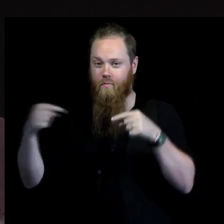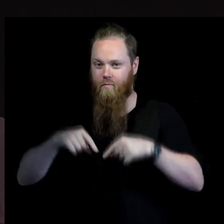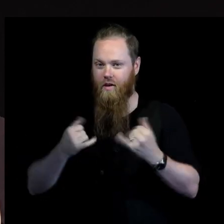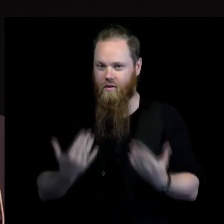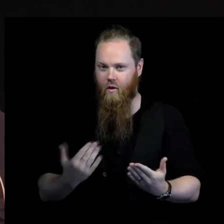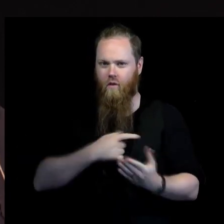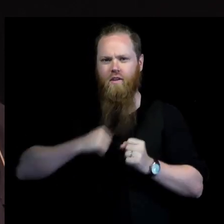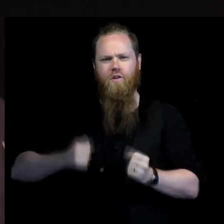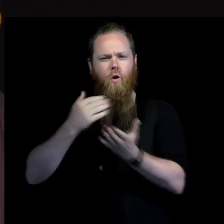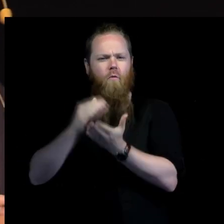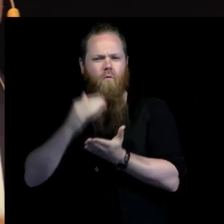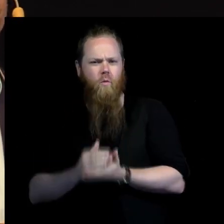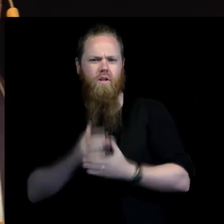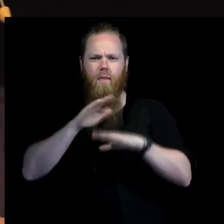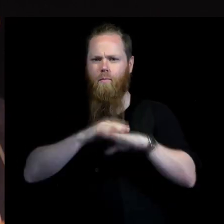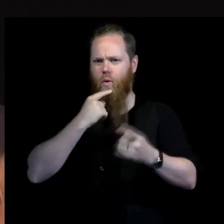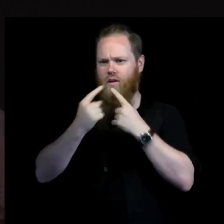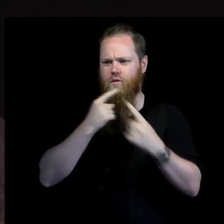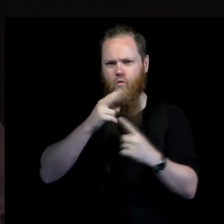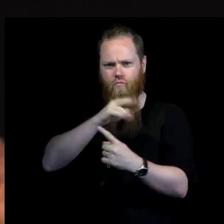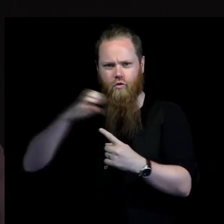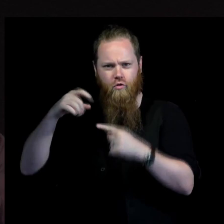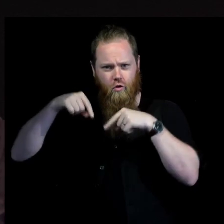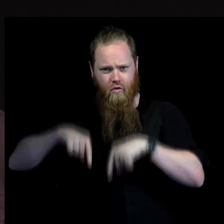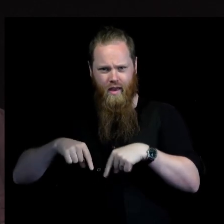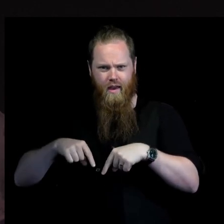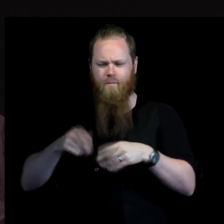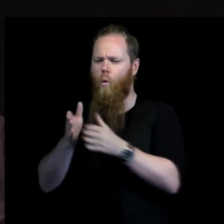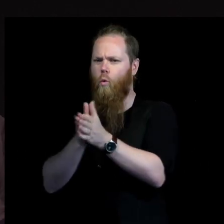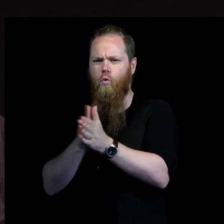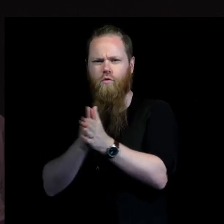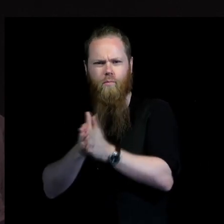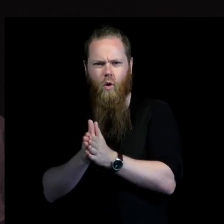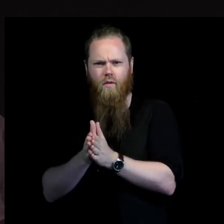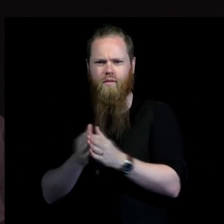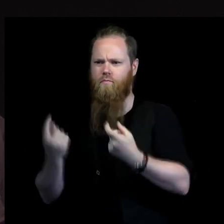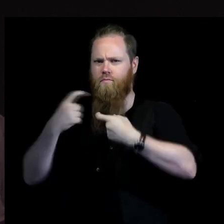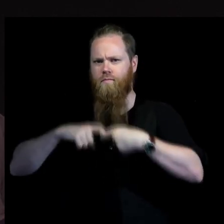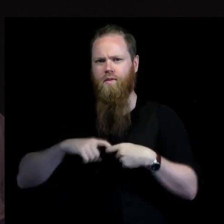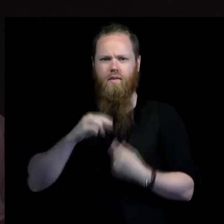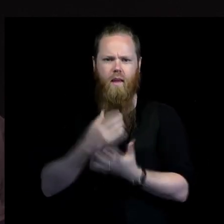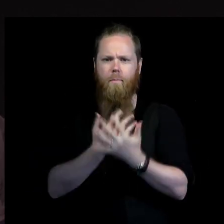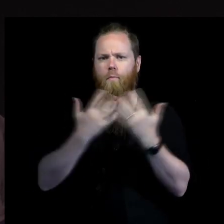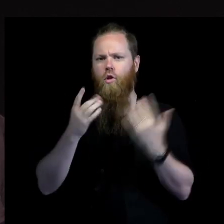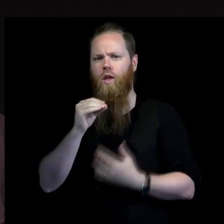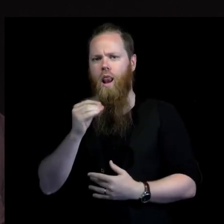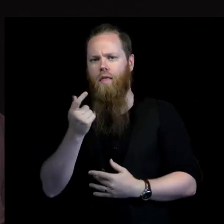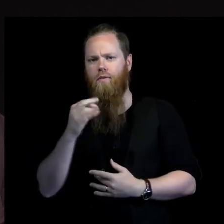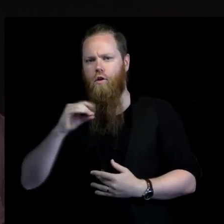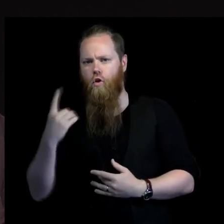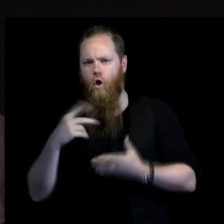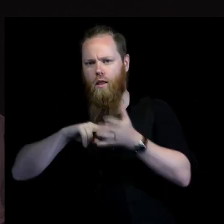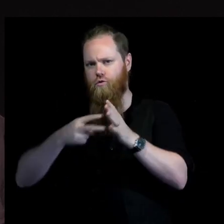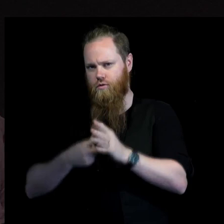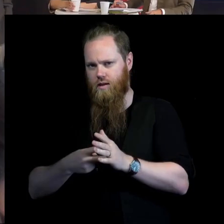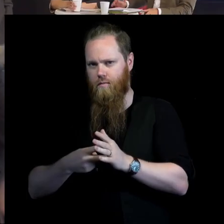of the discussion that you just heard on on challenges to the the multilateral system the number of